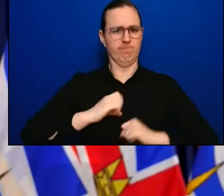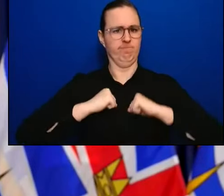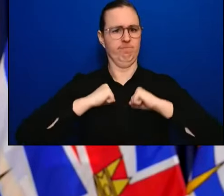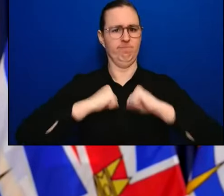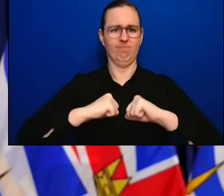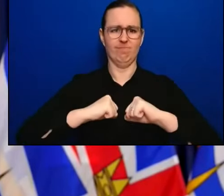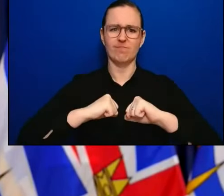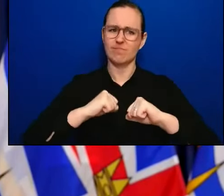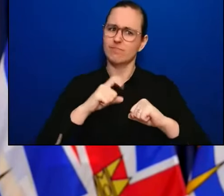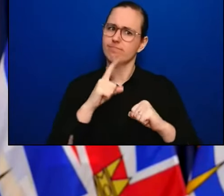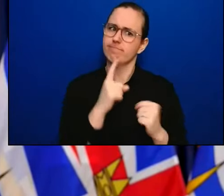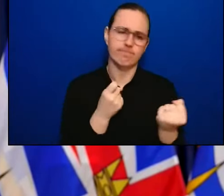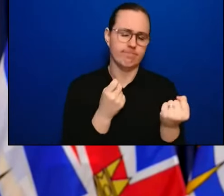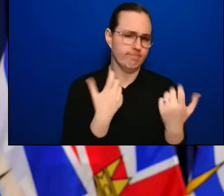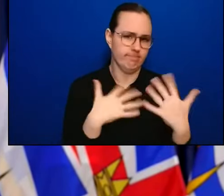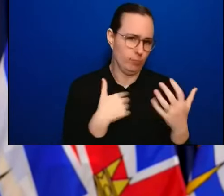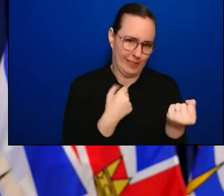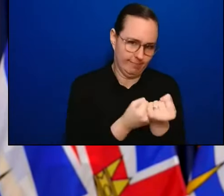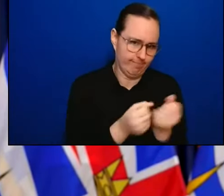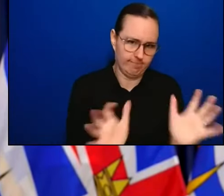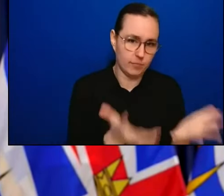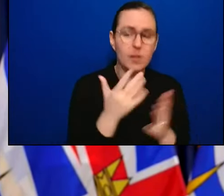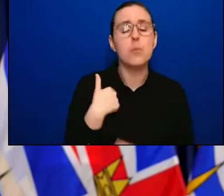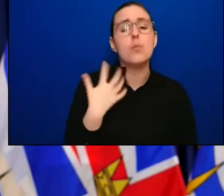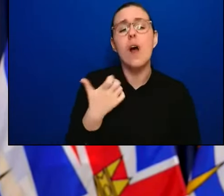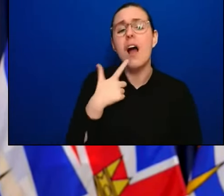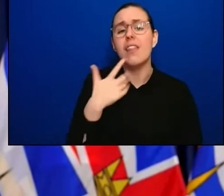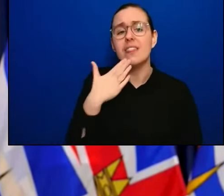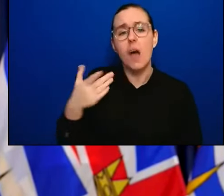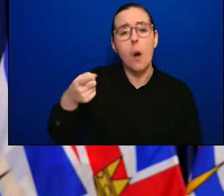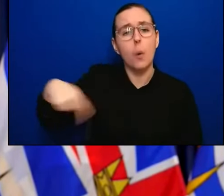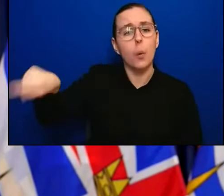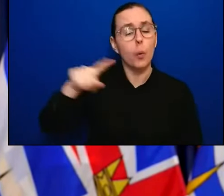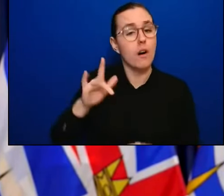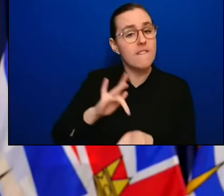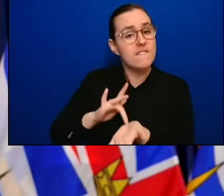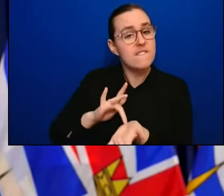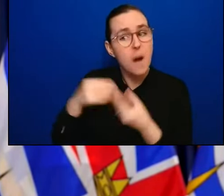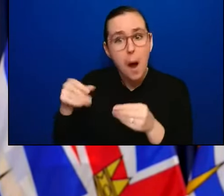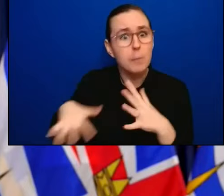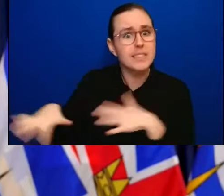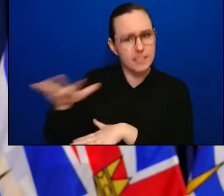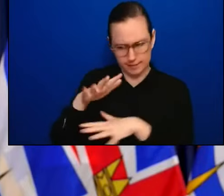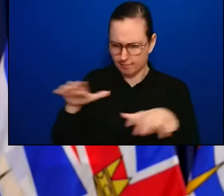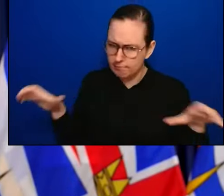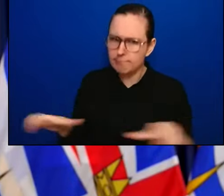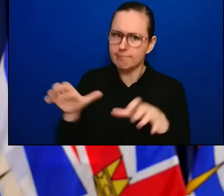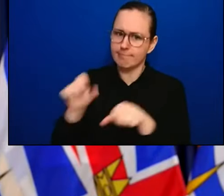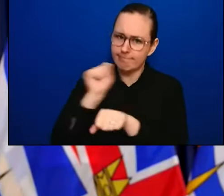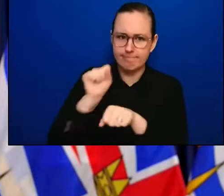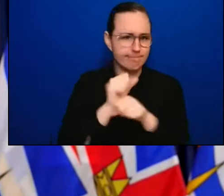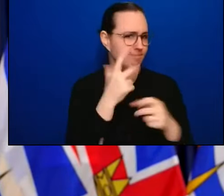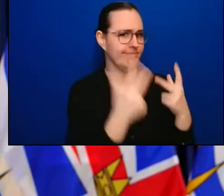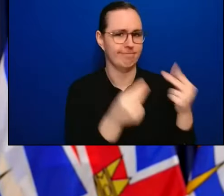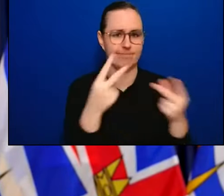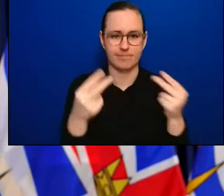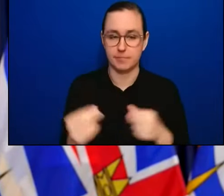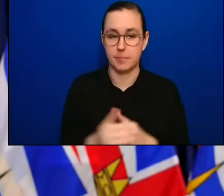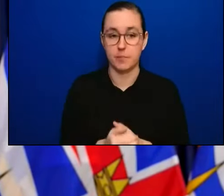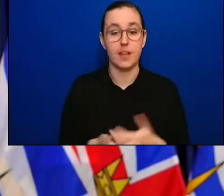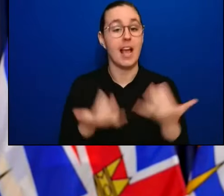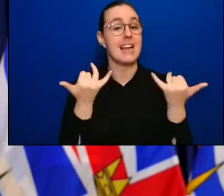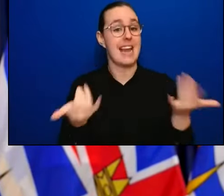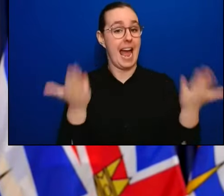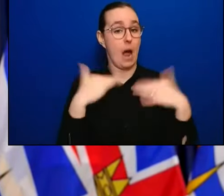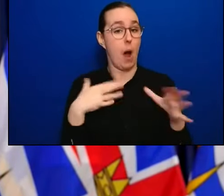involved in community pharmacy for all their continued work on this issue. I want to give an update on rapid tests. And